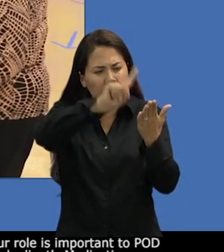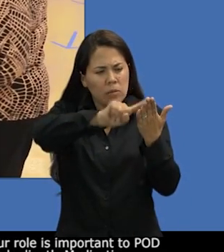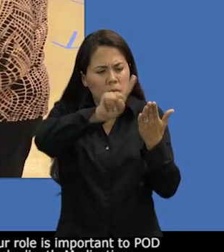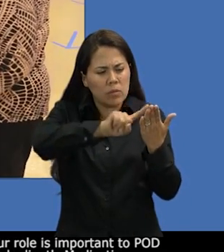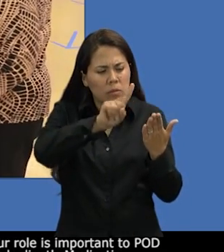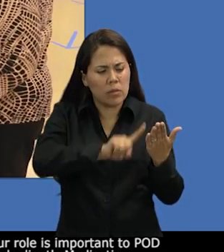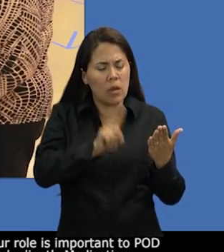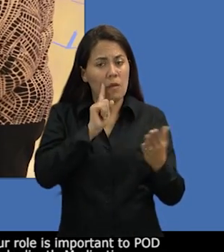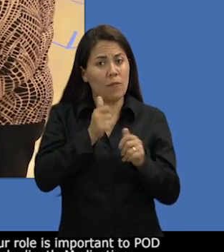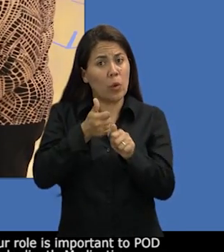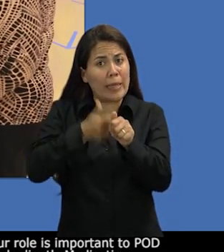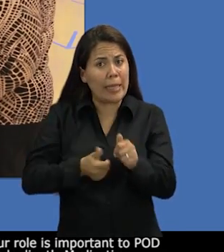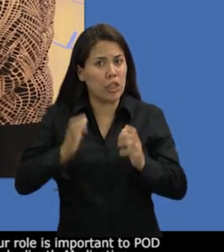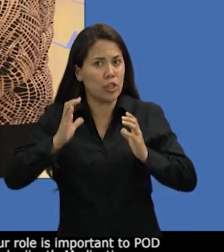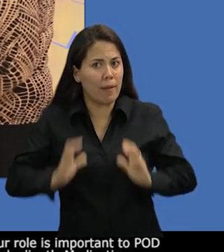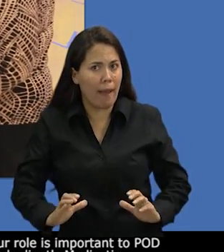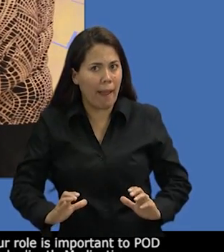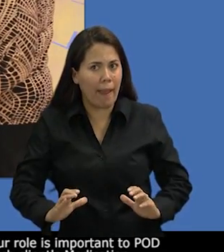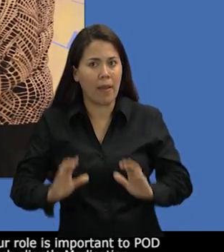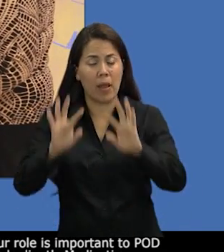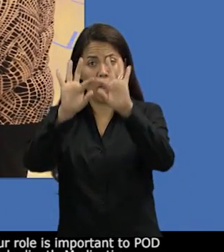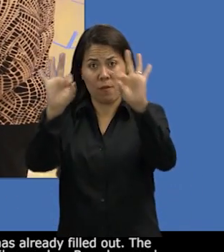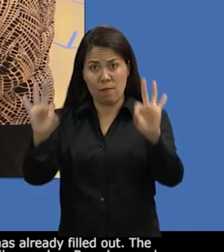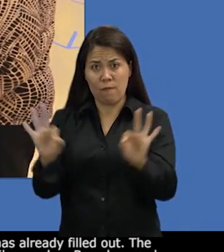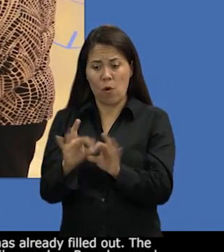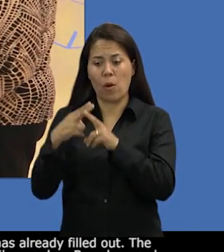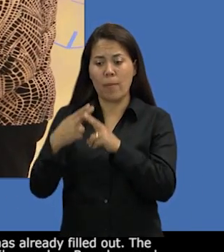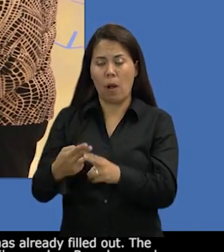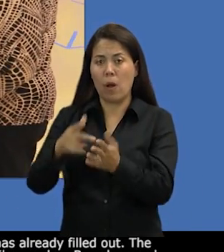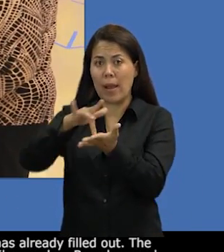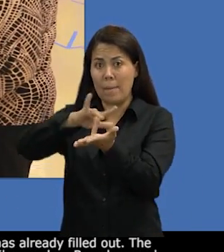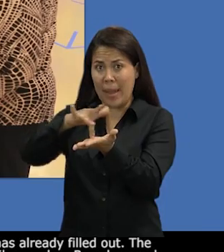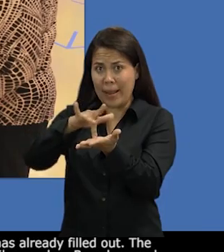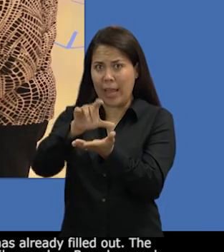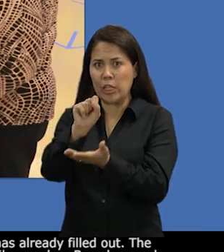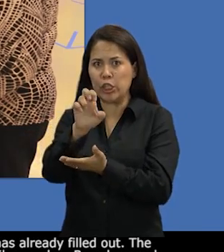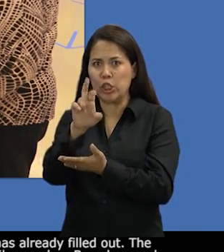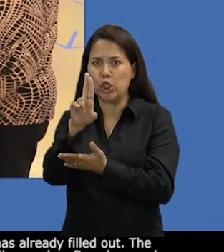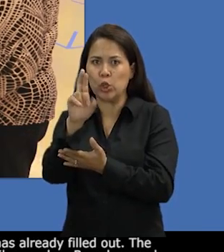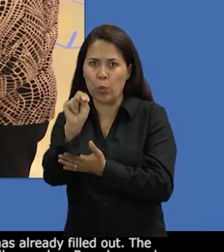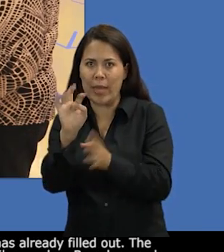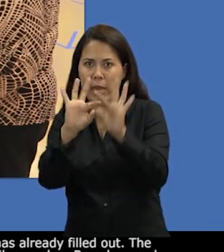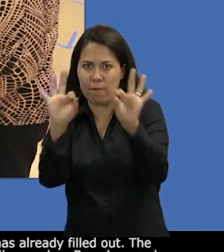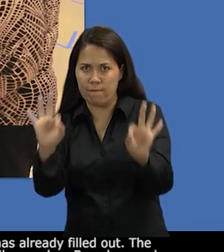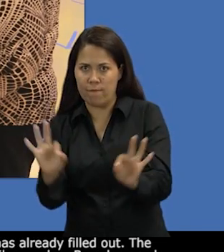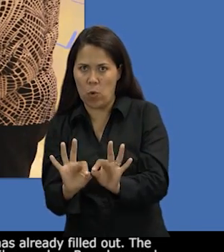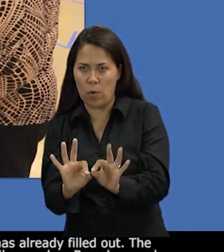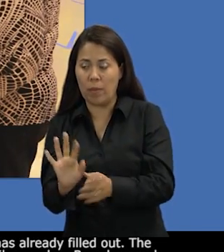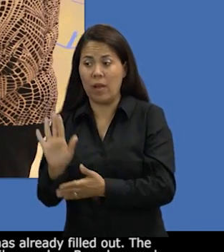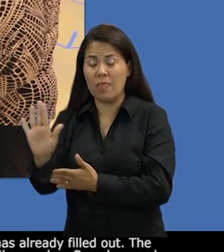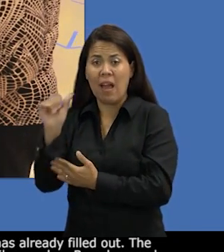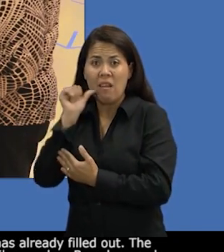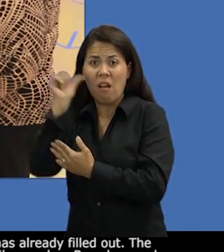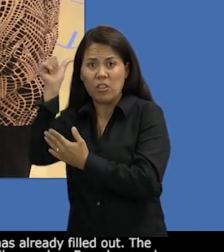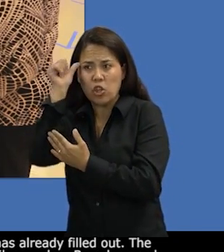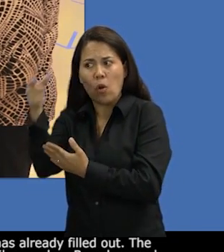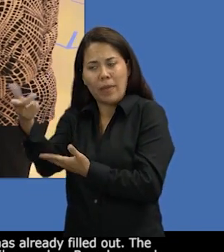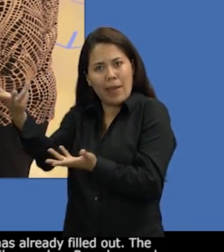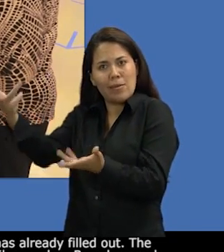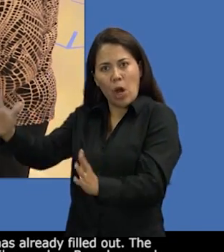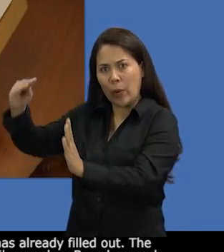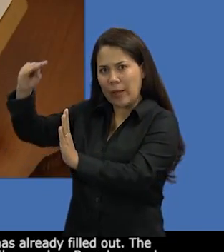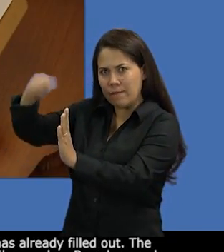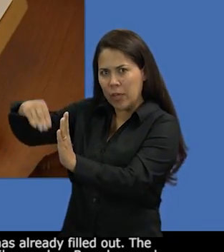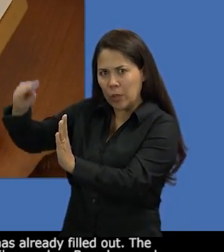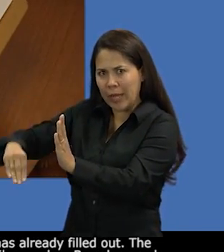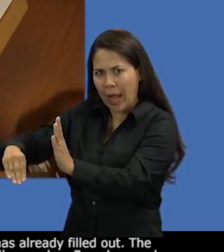review of each client's medication screening form that an adult head of household has already filled out.